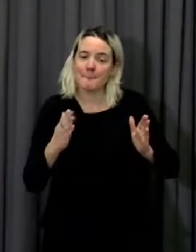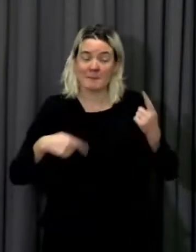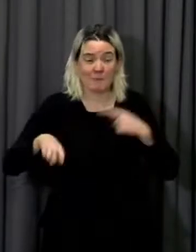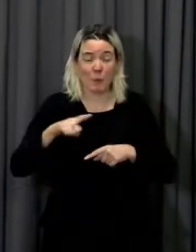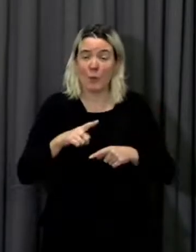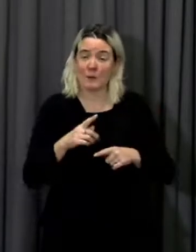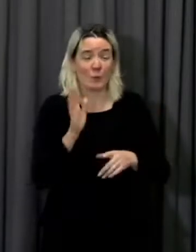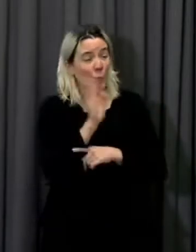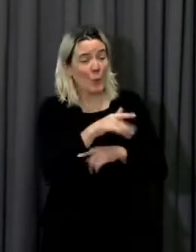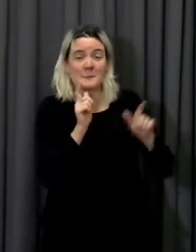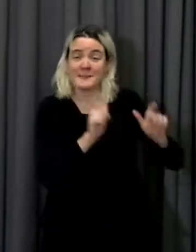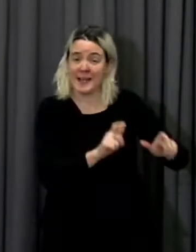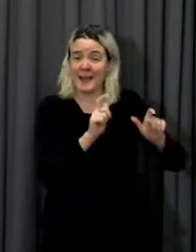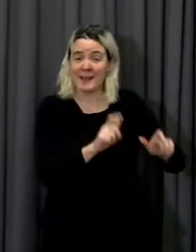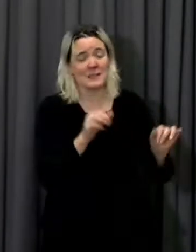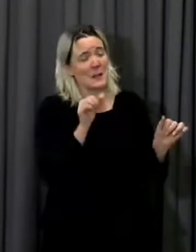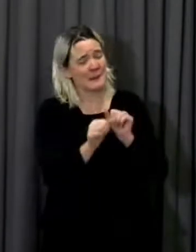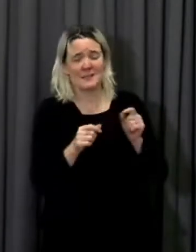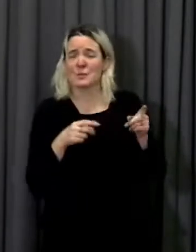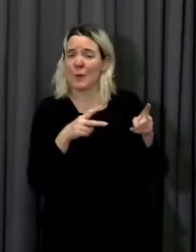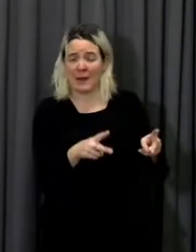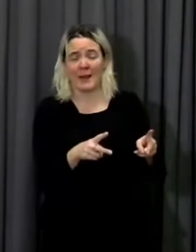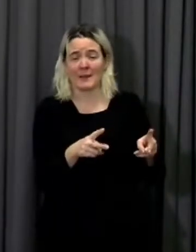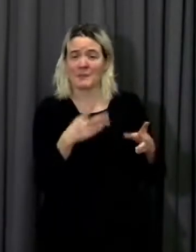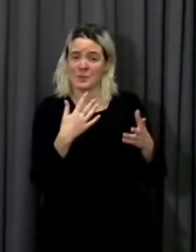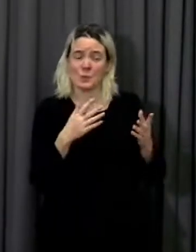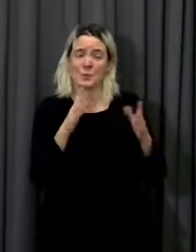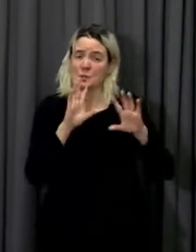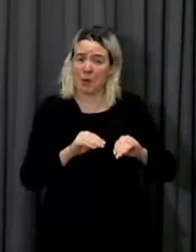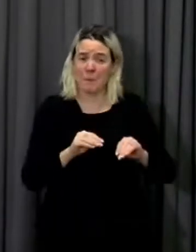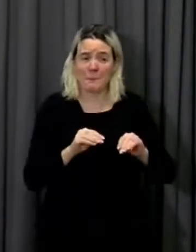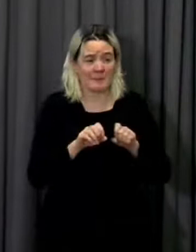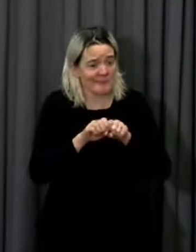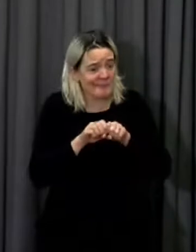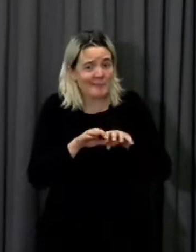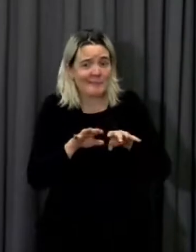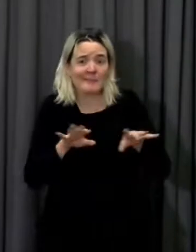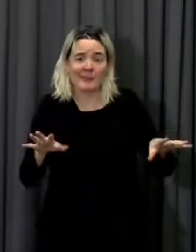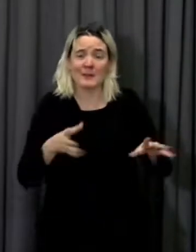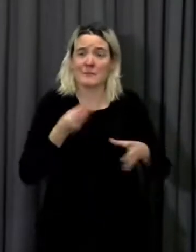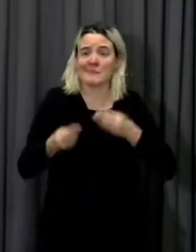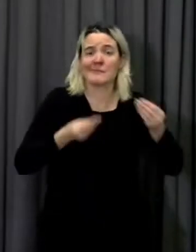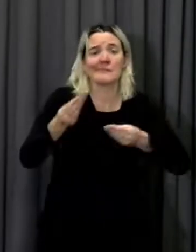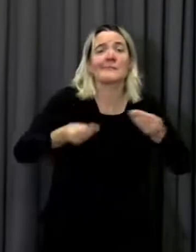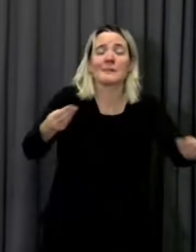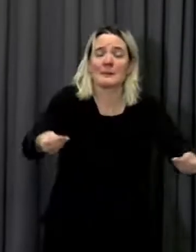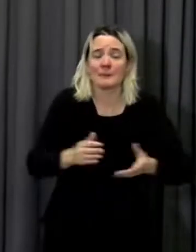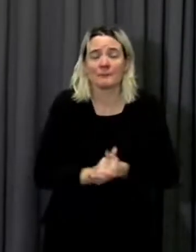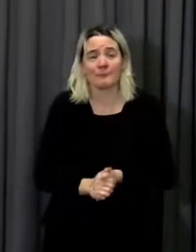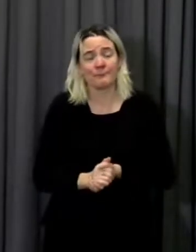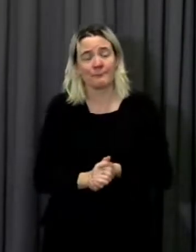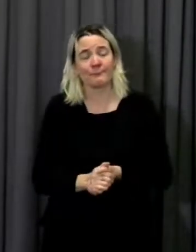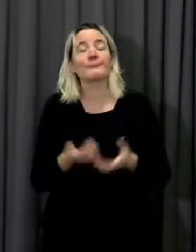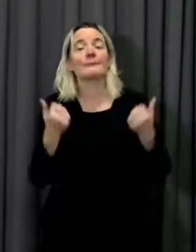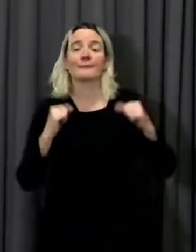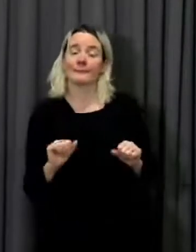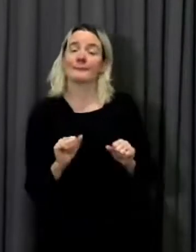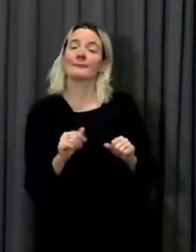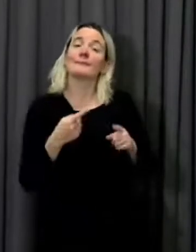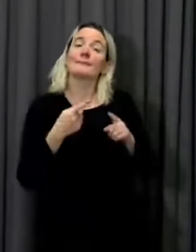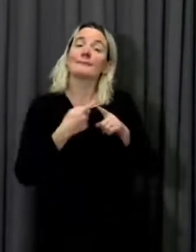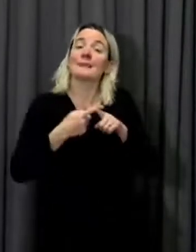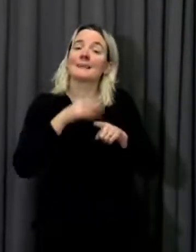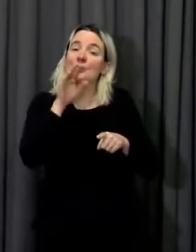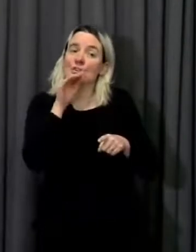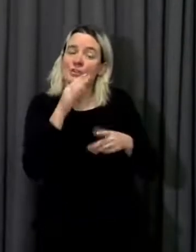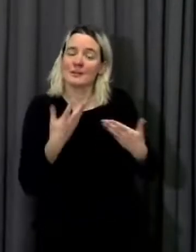gartre, a dyna'r ffordd orau i ni stopio y variants newydd yma rhag lledu. Of course, we are aware of new